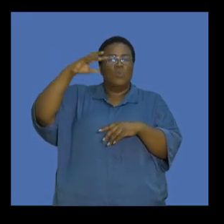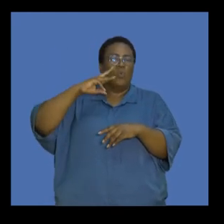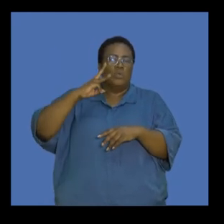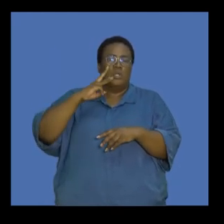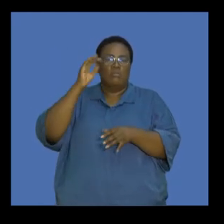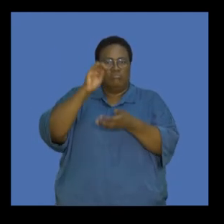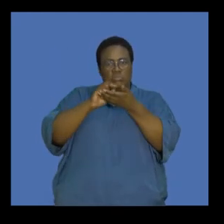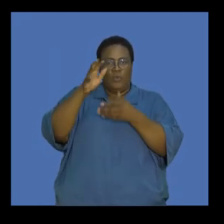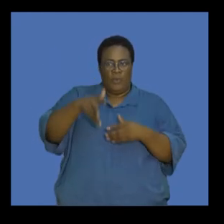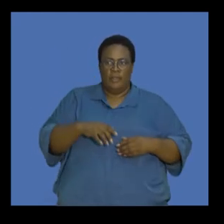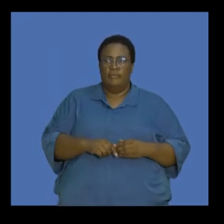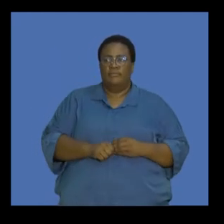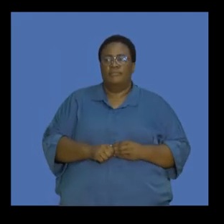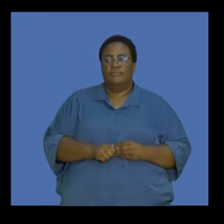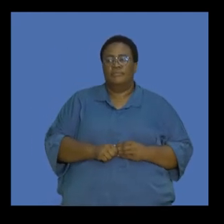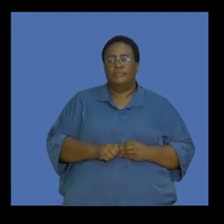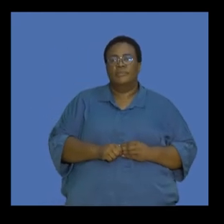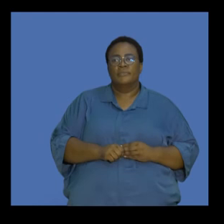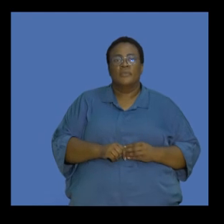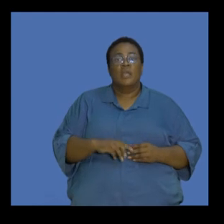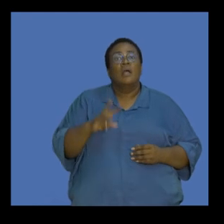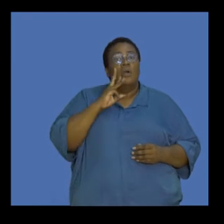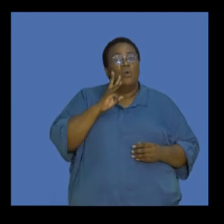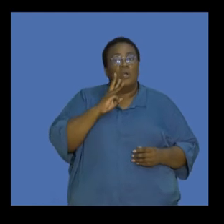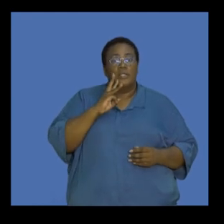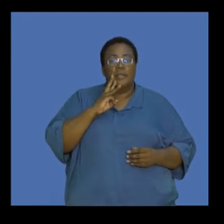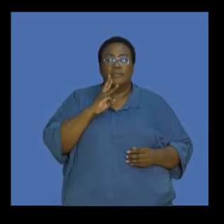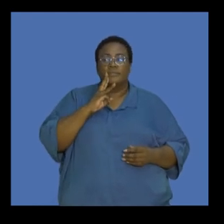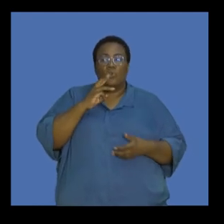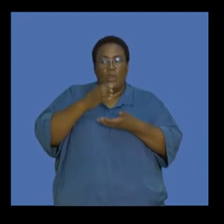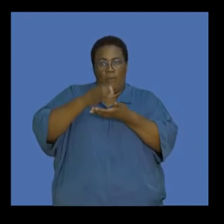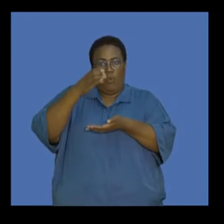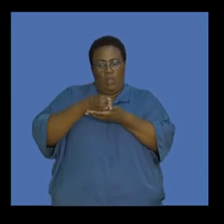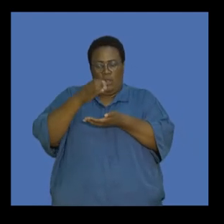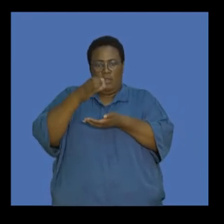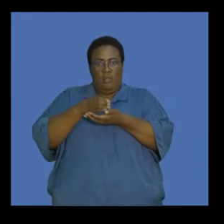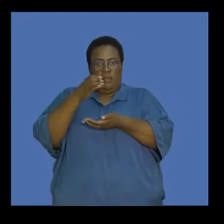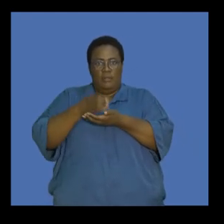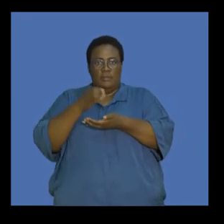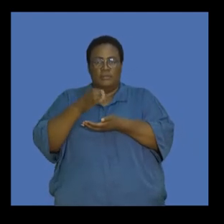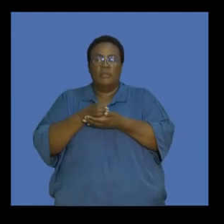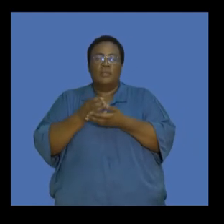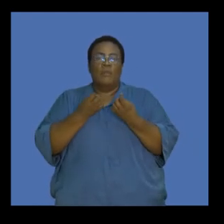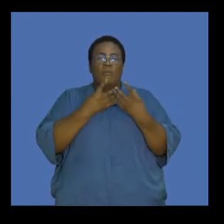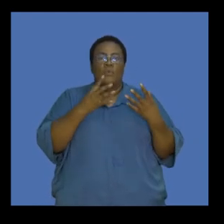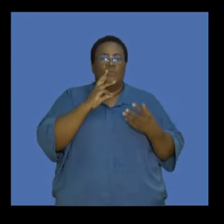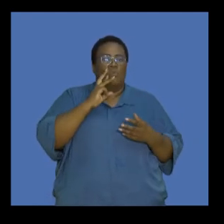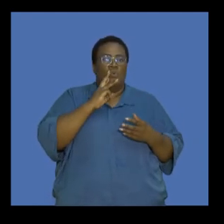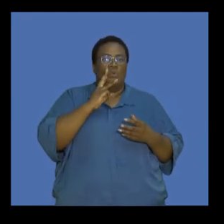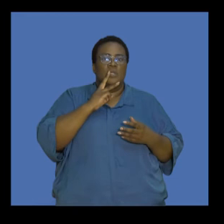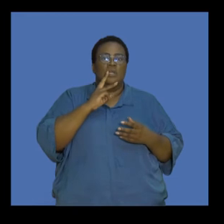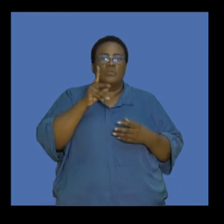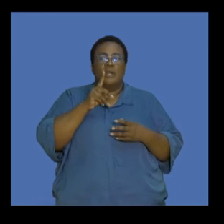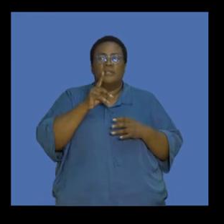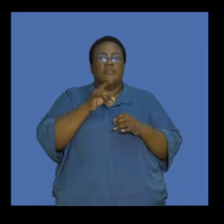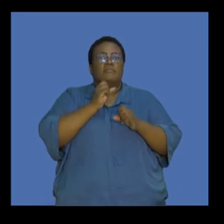And reducing your bottled water. A lot of water that's actually being produced, the most significant cost of that is the